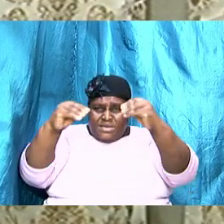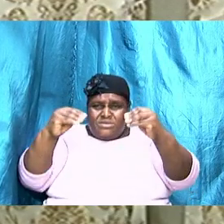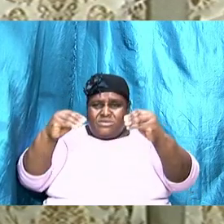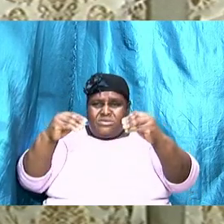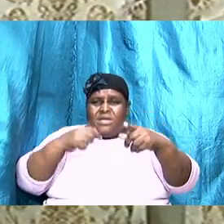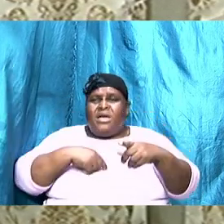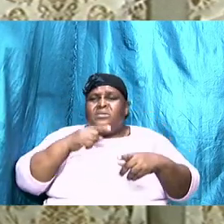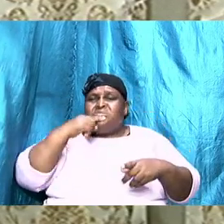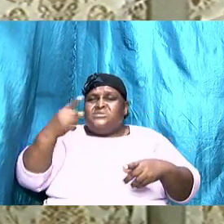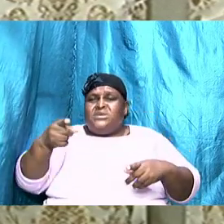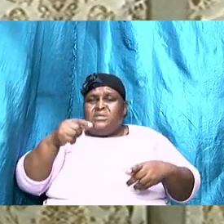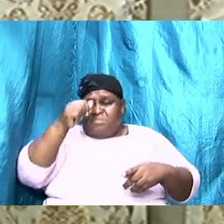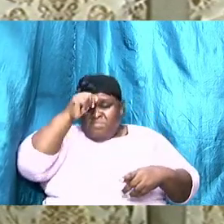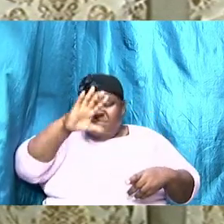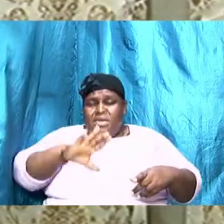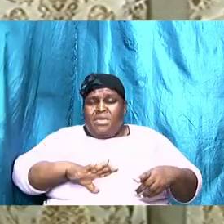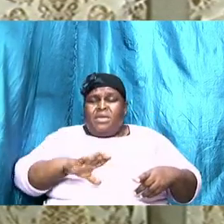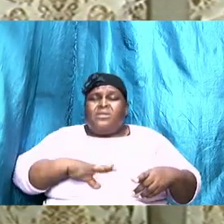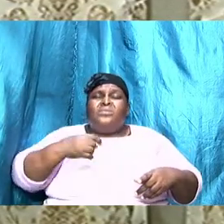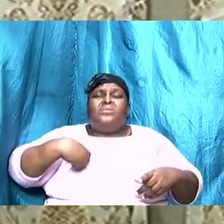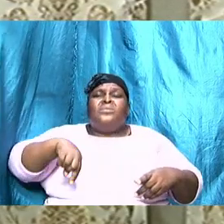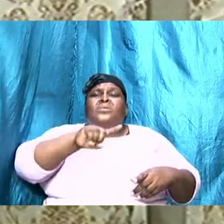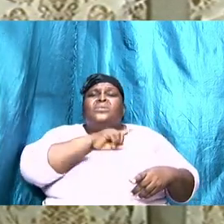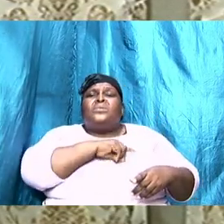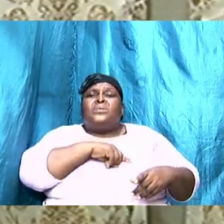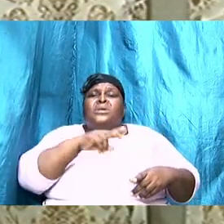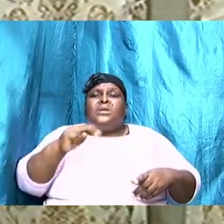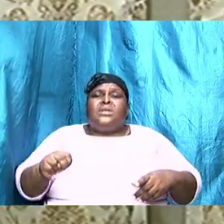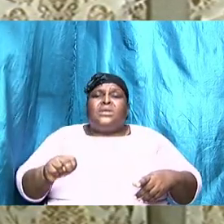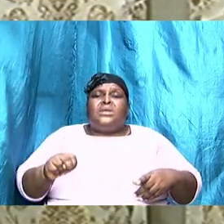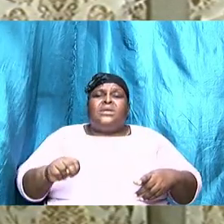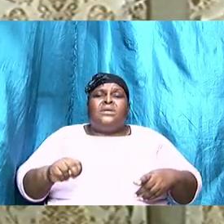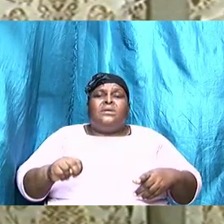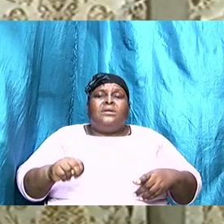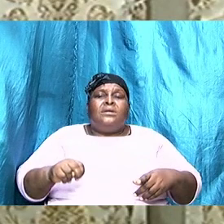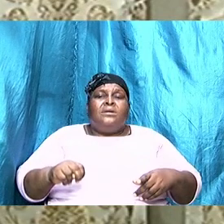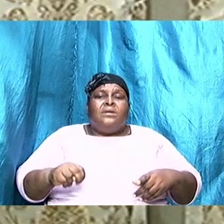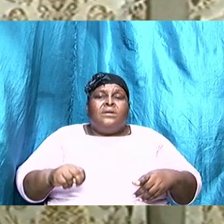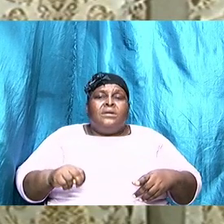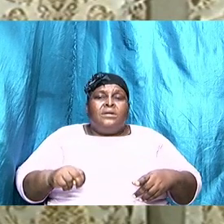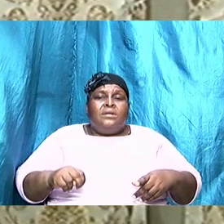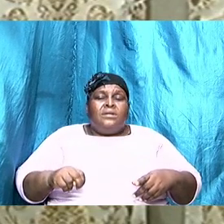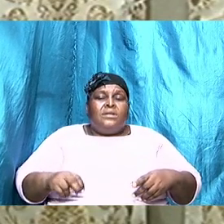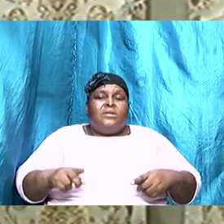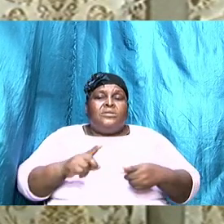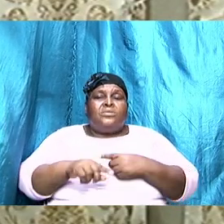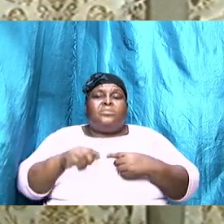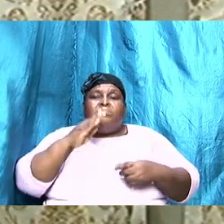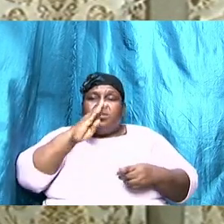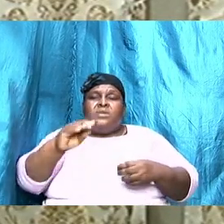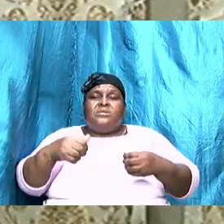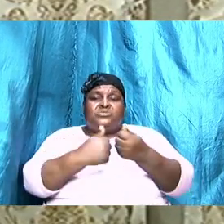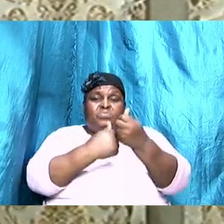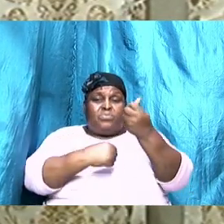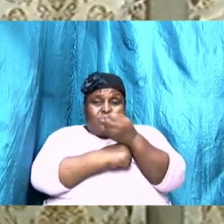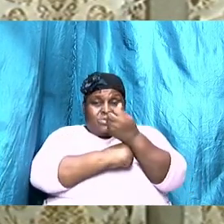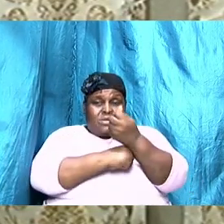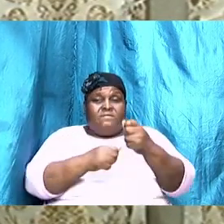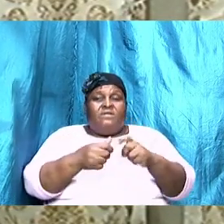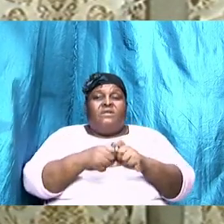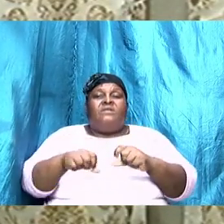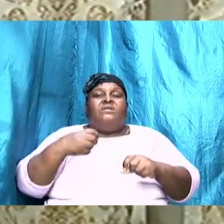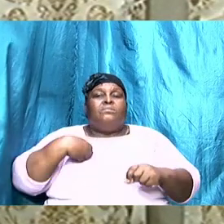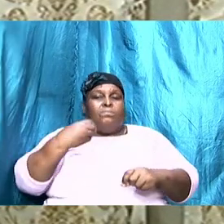saying men we need to pull our socks up we need to be supportive of our wives and even if our